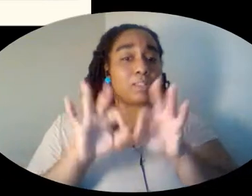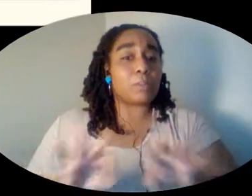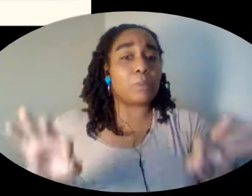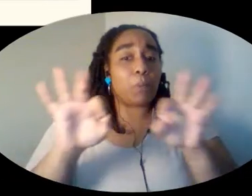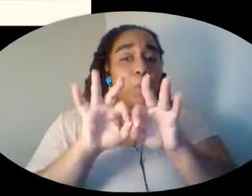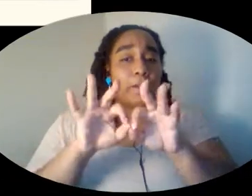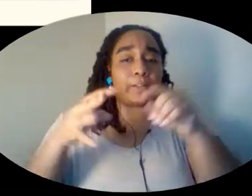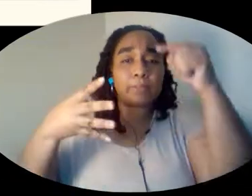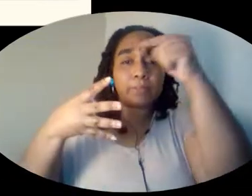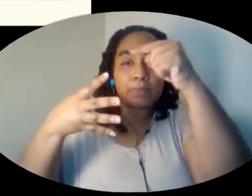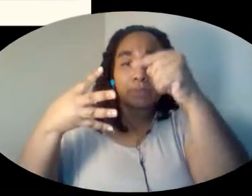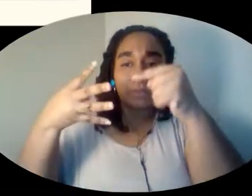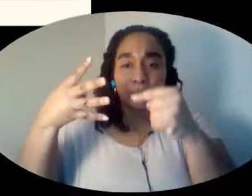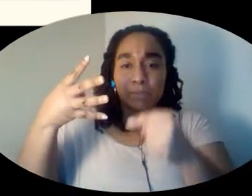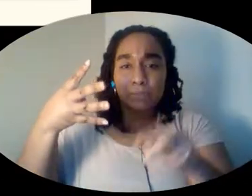at the units carefully.